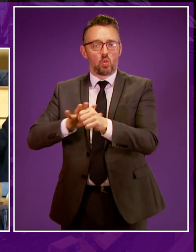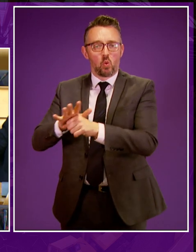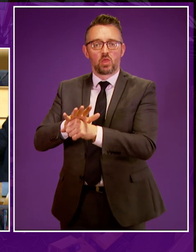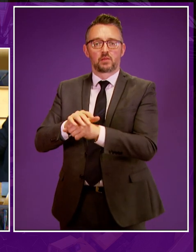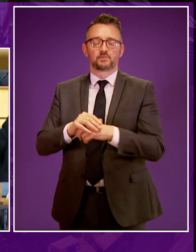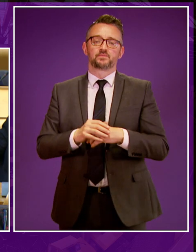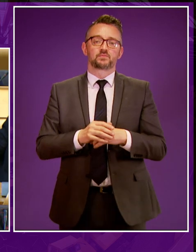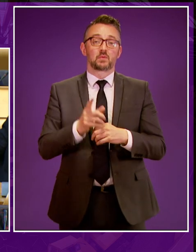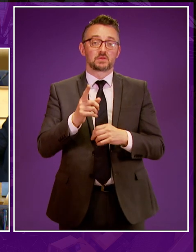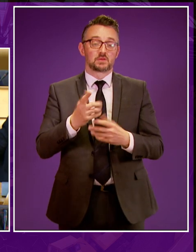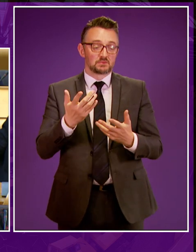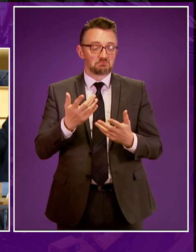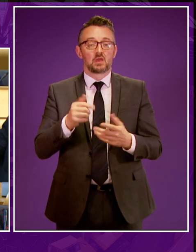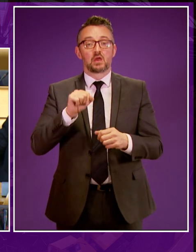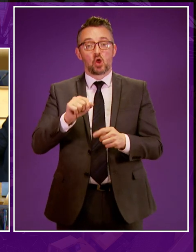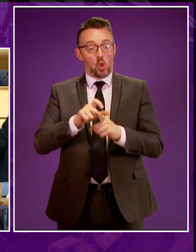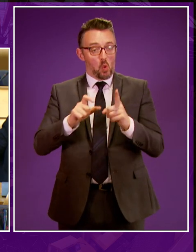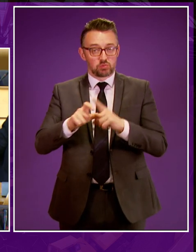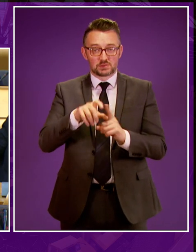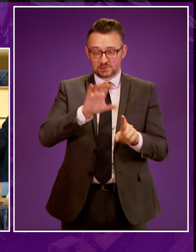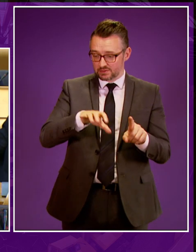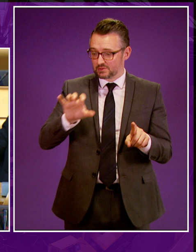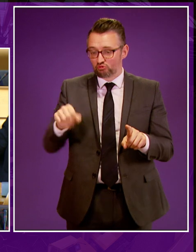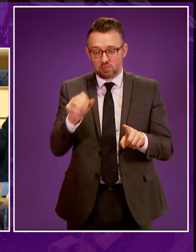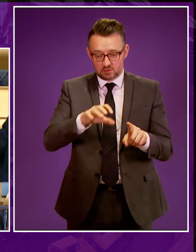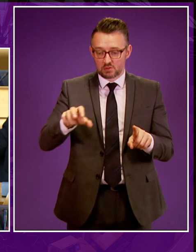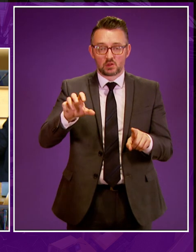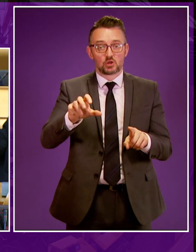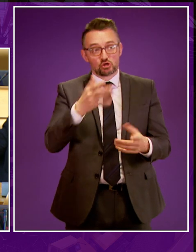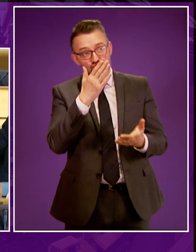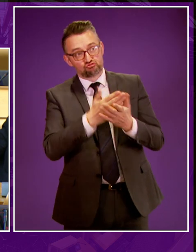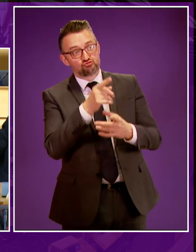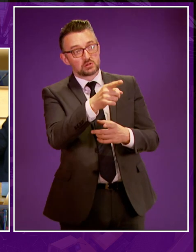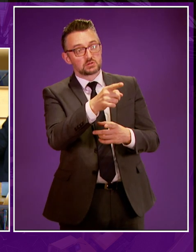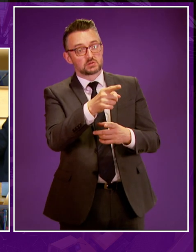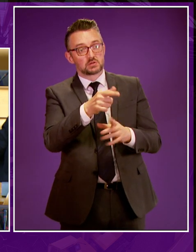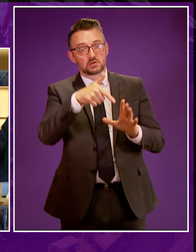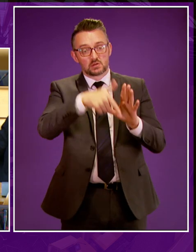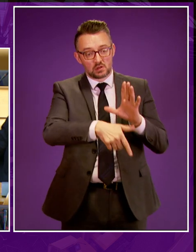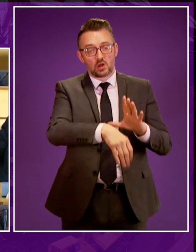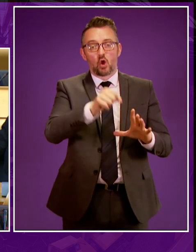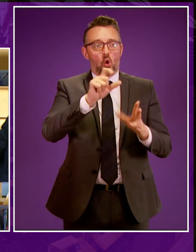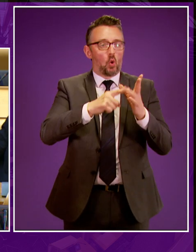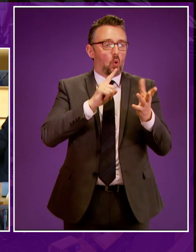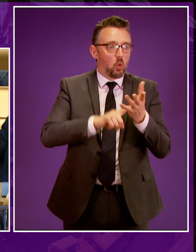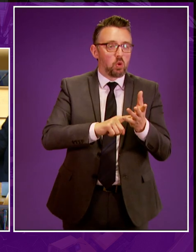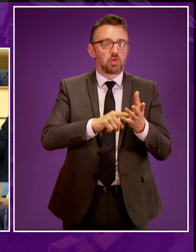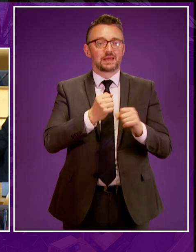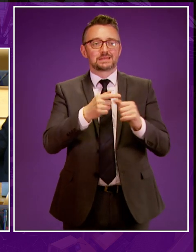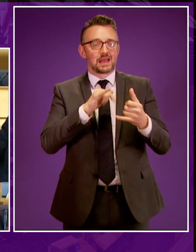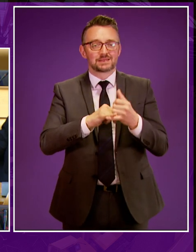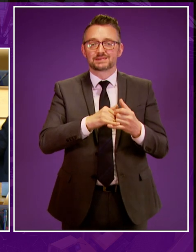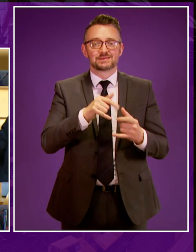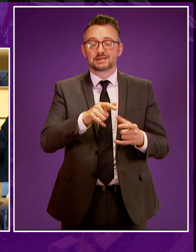biodiversity. Historically, these communities have no reason to trust the fossil fuel extraction industry. They are still